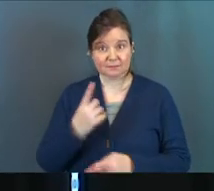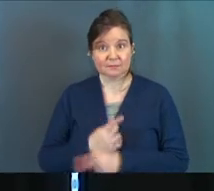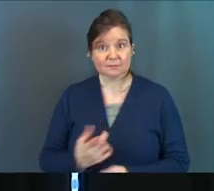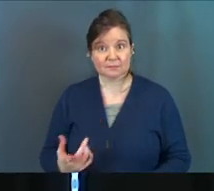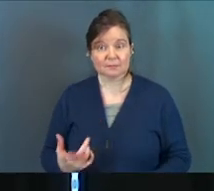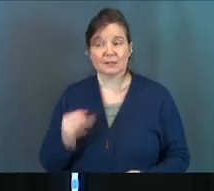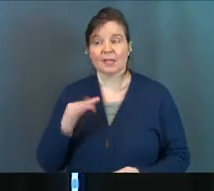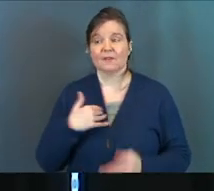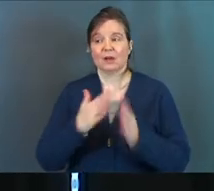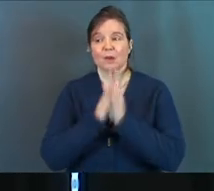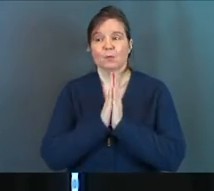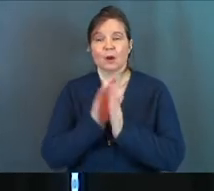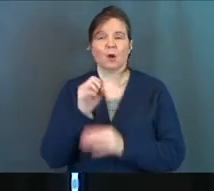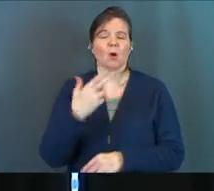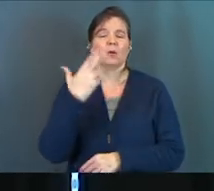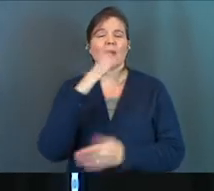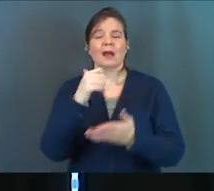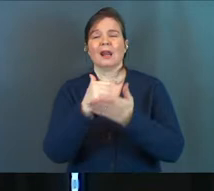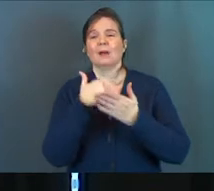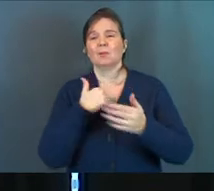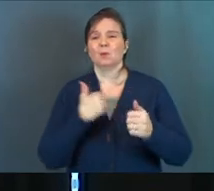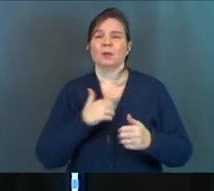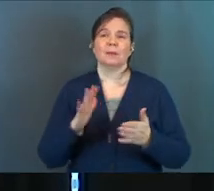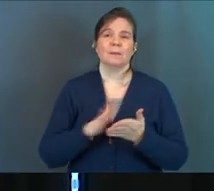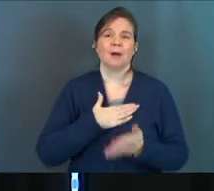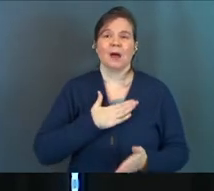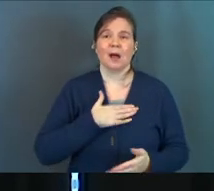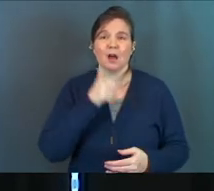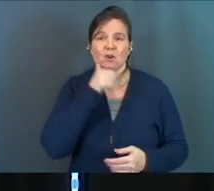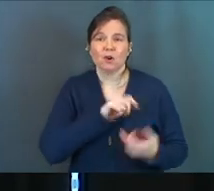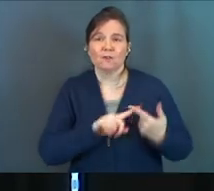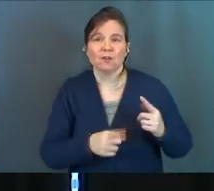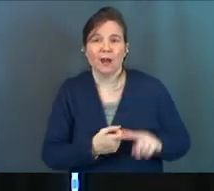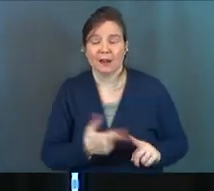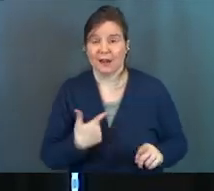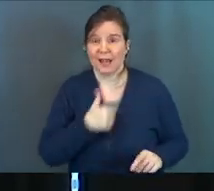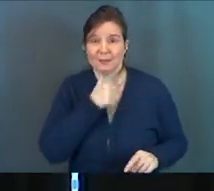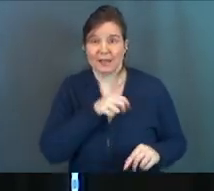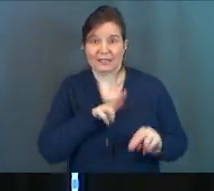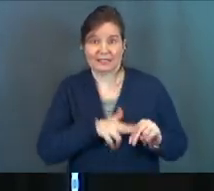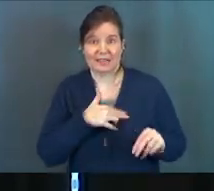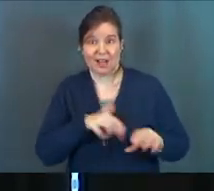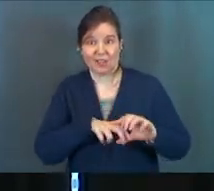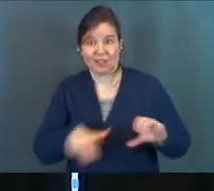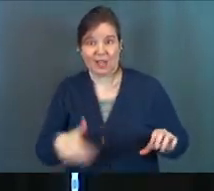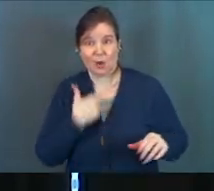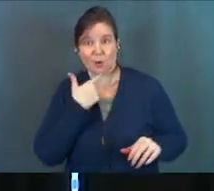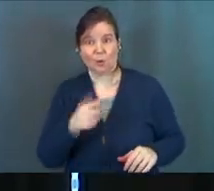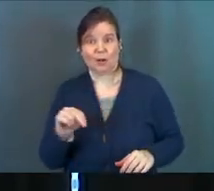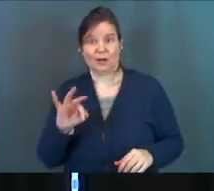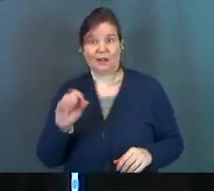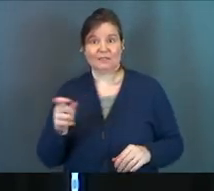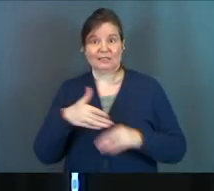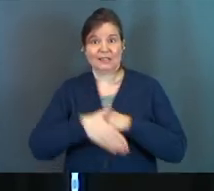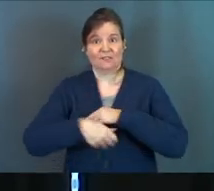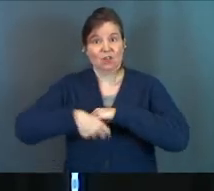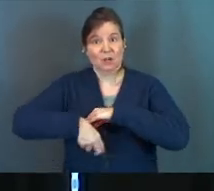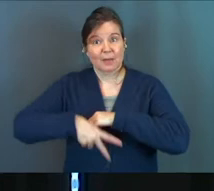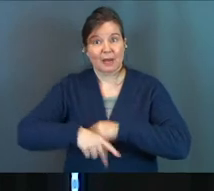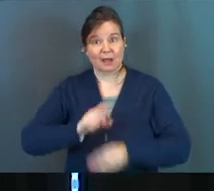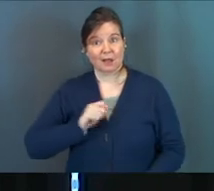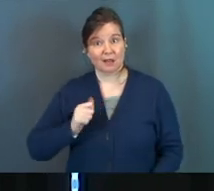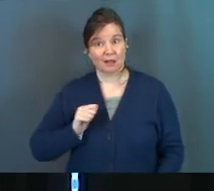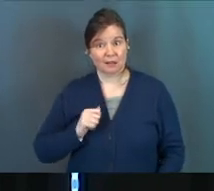Right? If I'm praying, oh, God, help me with my girlfriend, I'm not going to sit on the couch watching Netflix after midnight. Tonight,